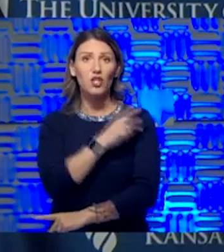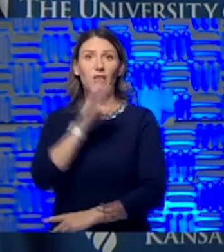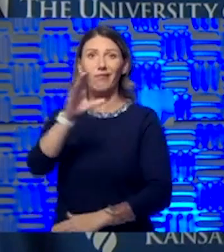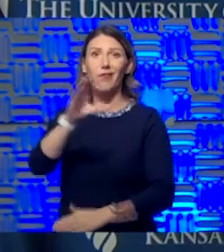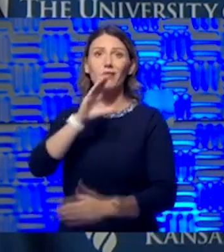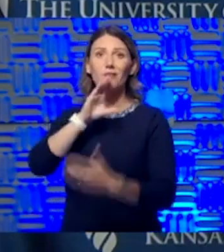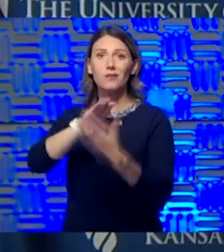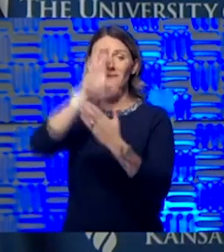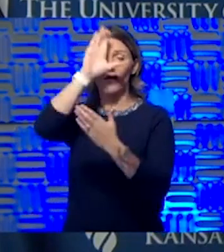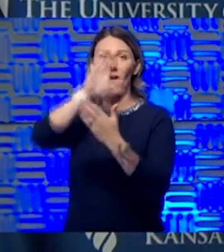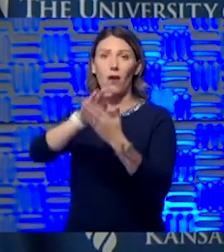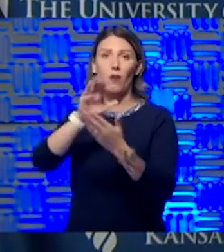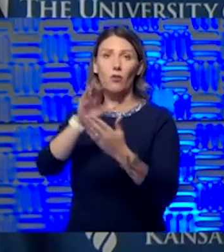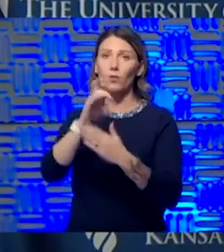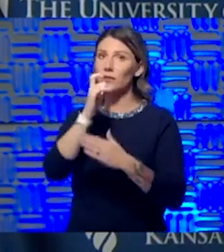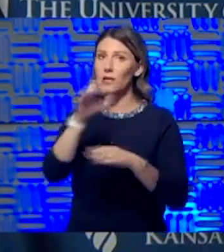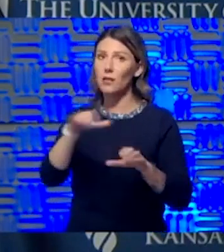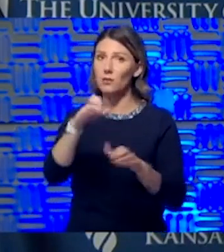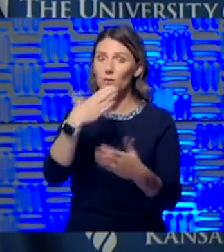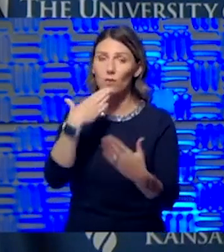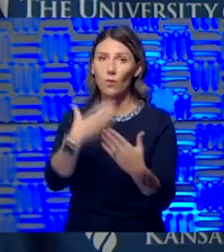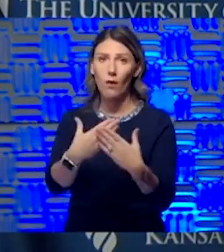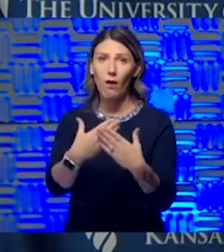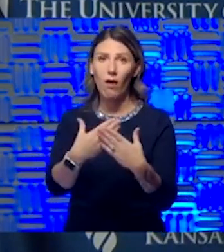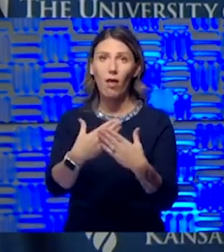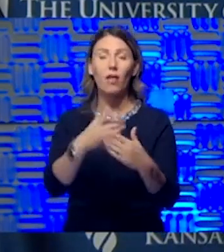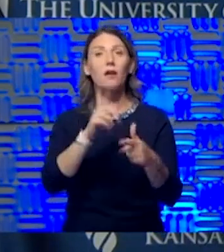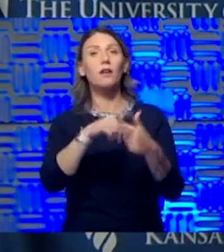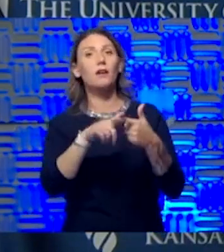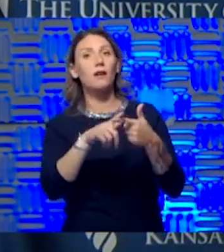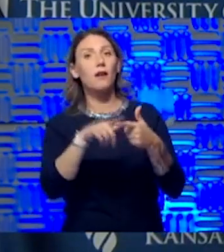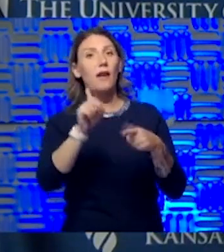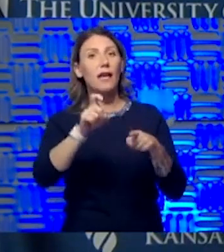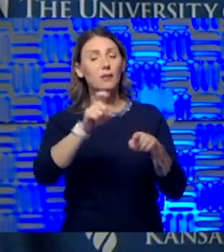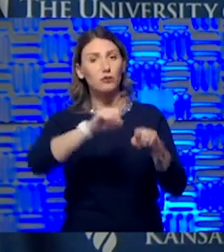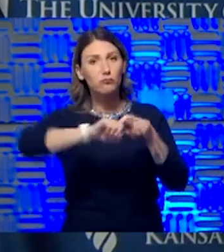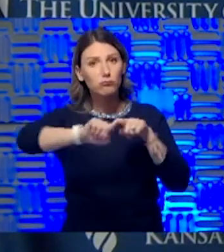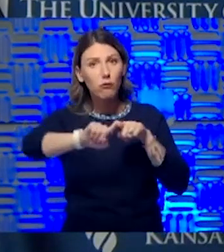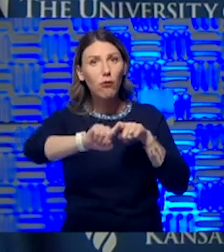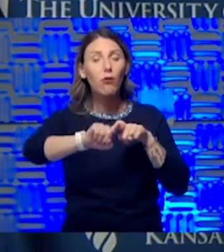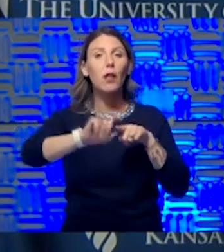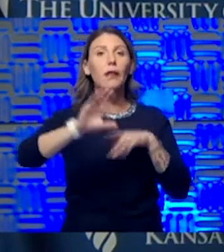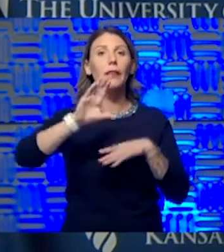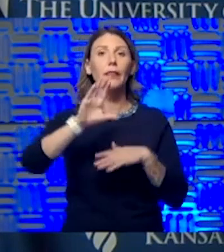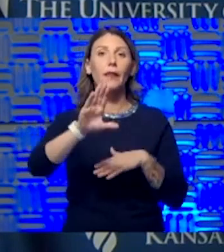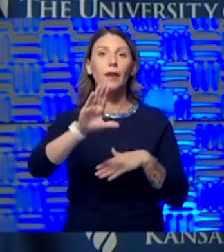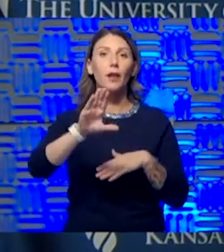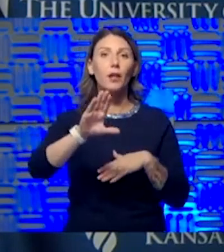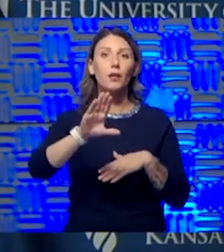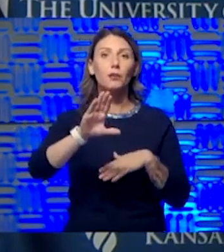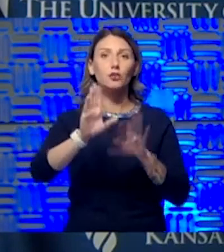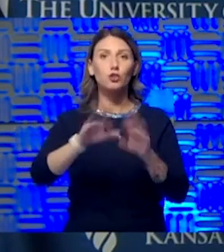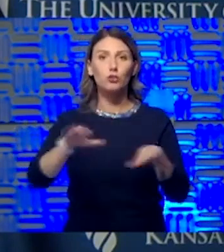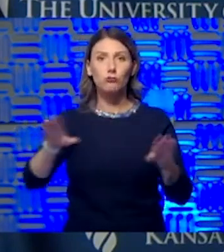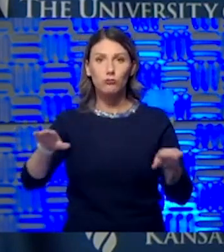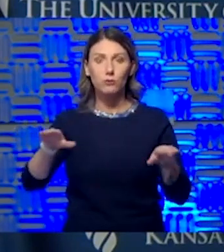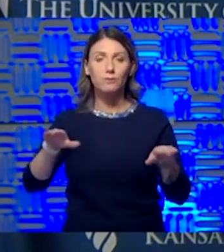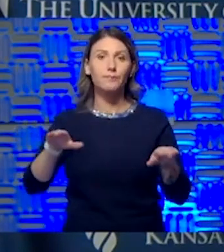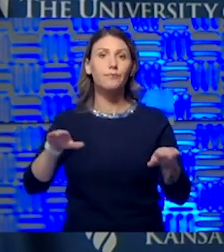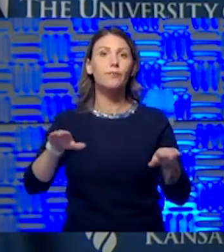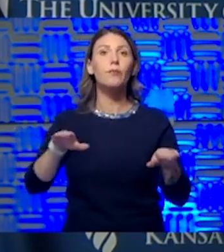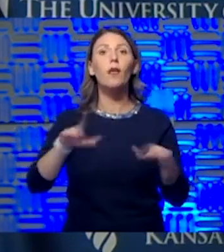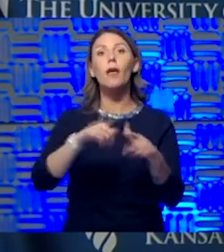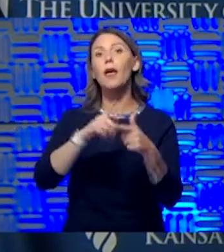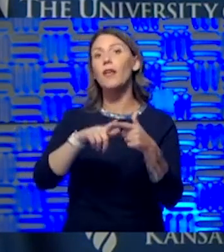had not been doing well. And I subsequently had to get on the phone with one of their children and then